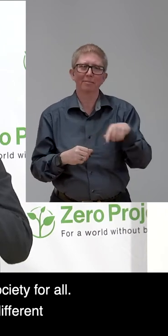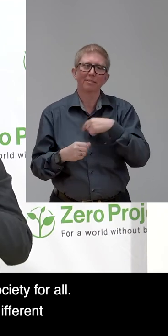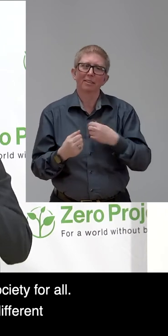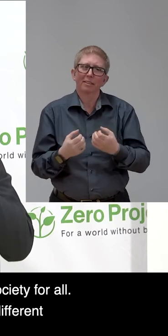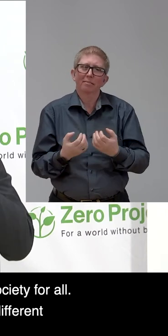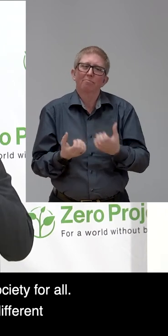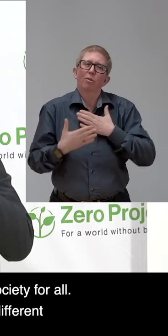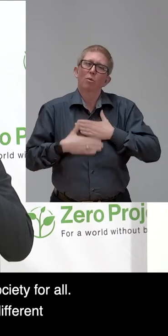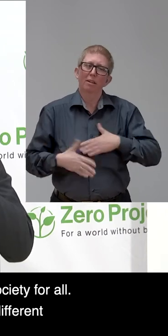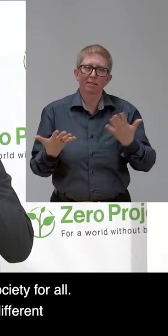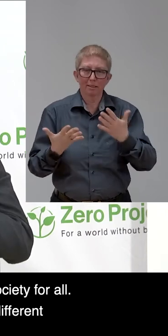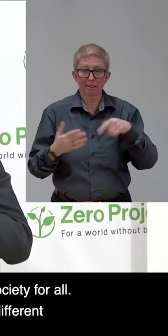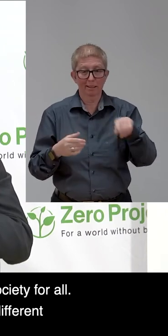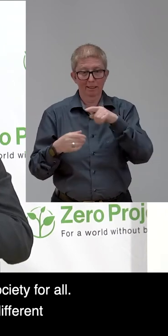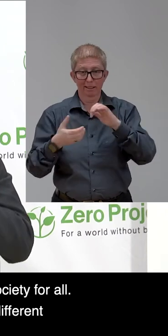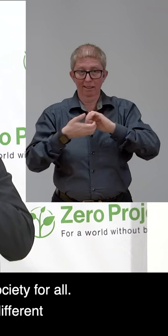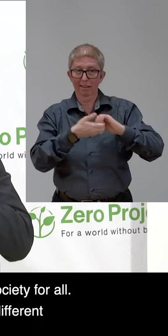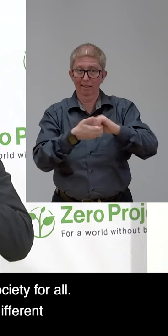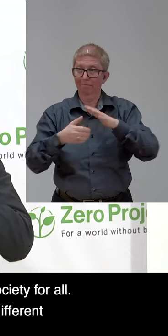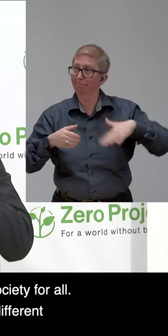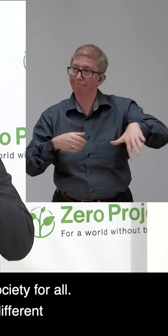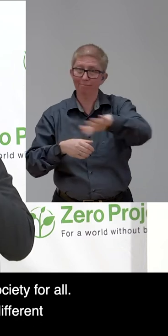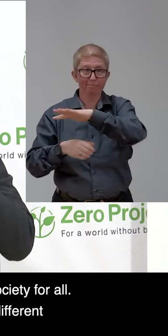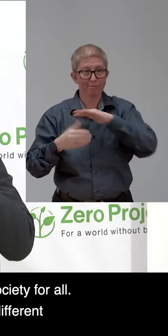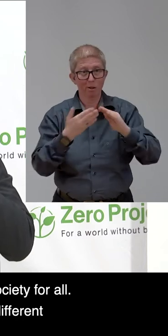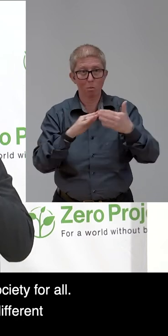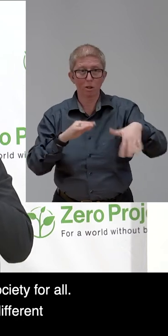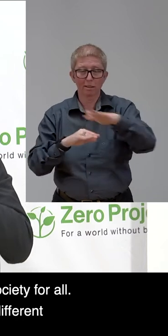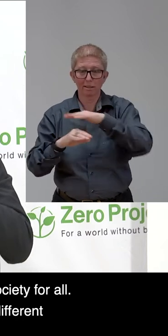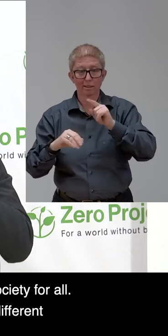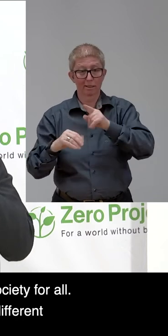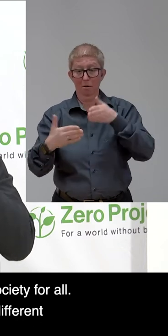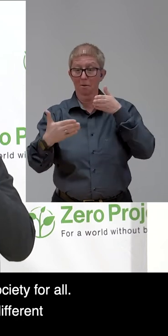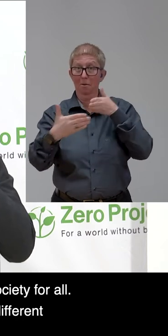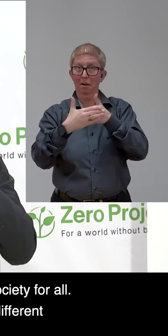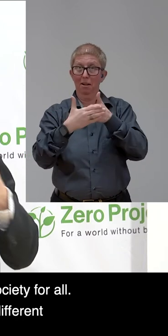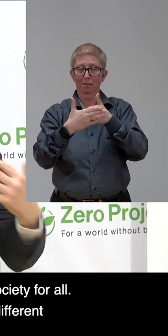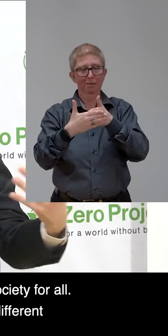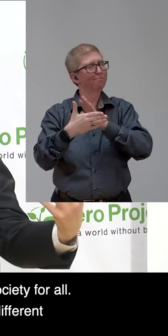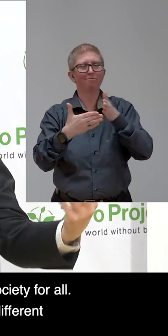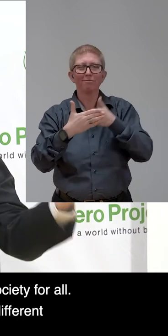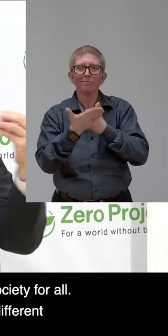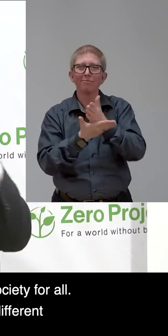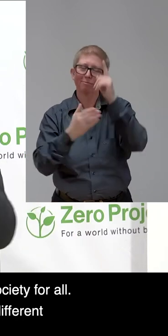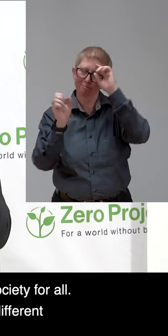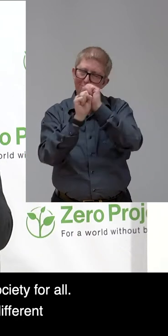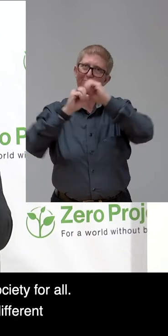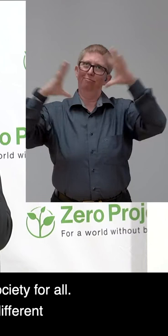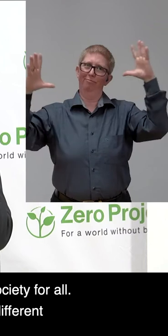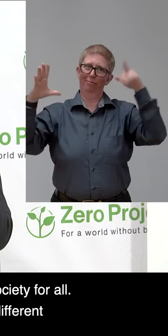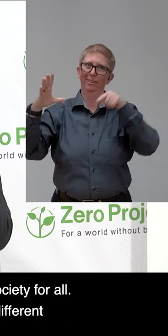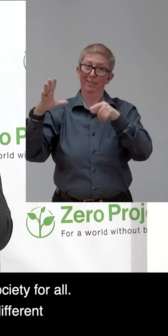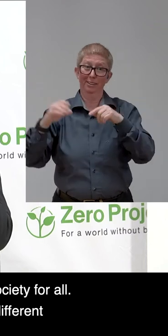barriers, a society for all. And this is our dream. And we are coming from different